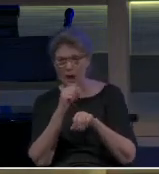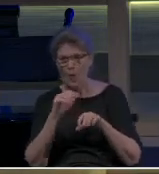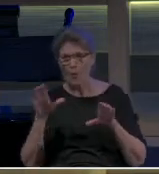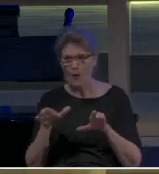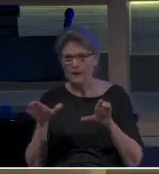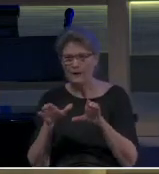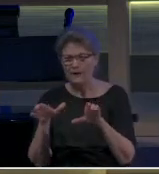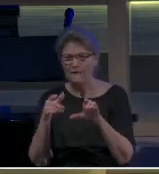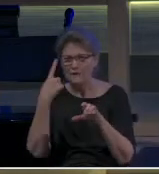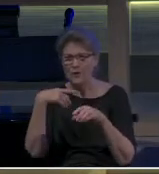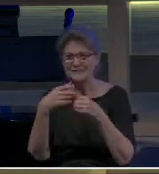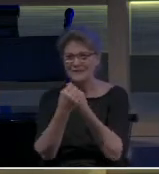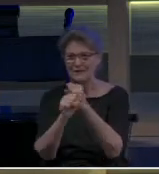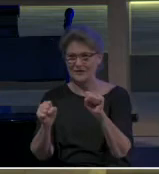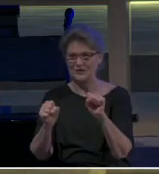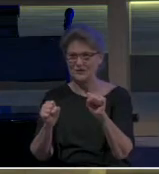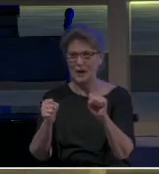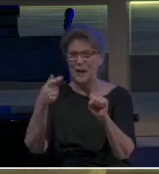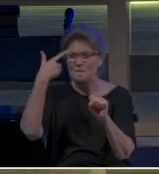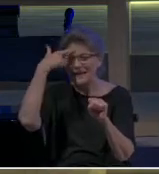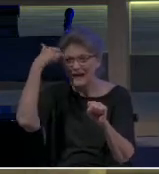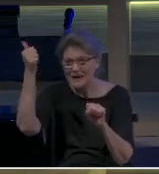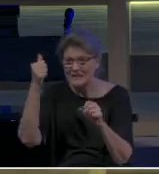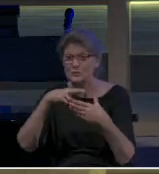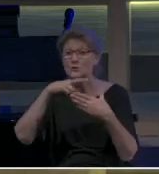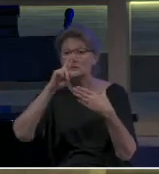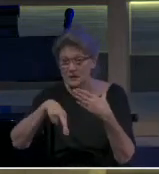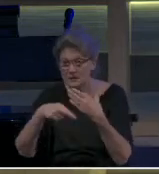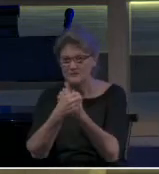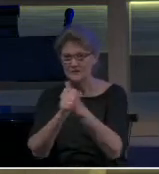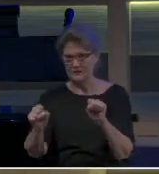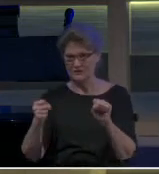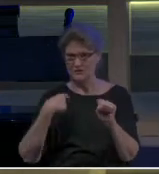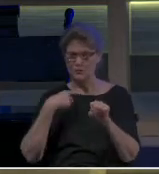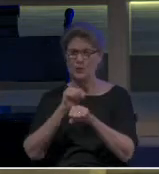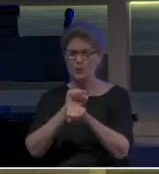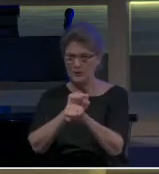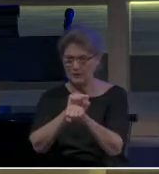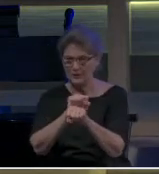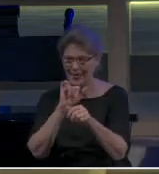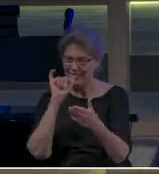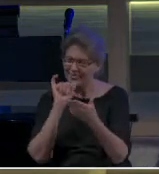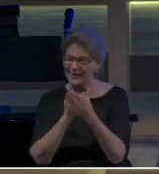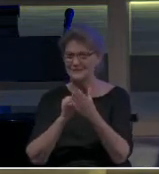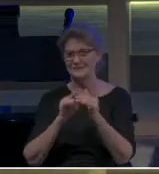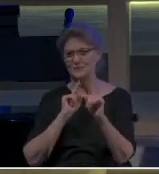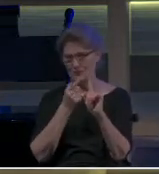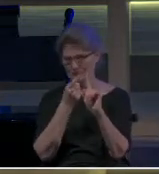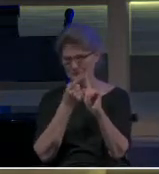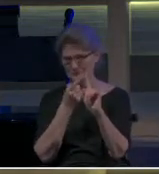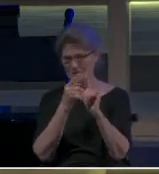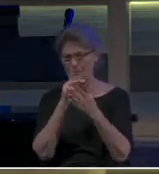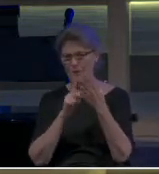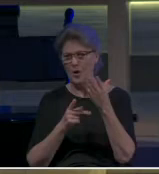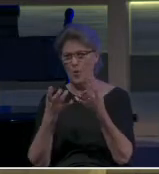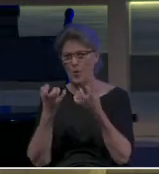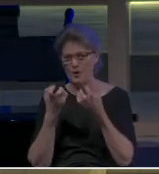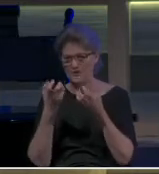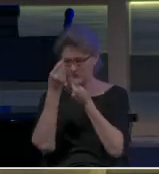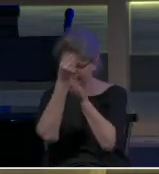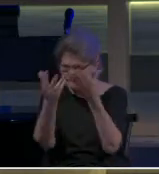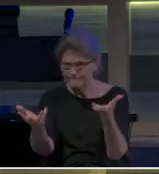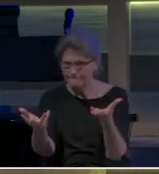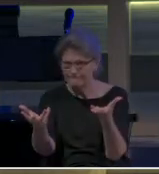for your salvation. You're working because of your salvation. And that's the point that Paul wants